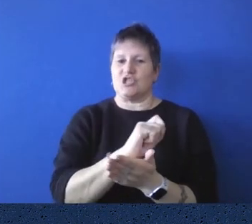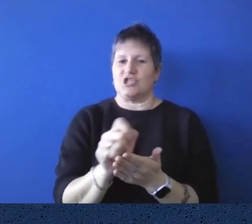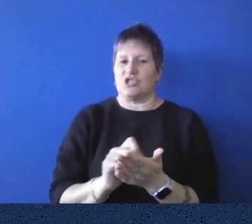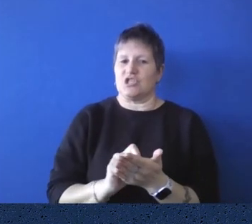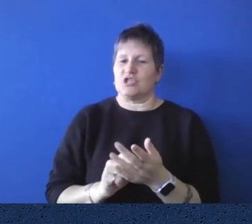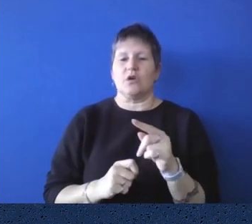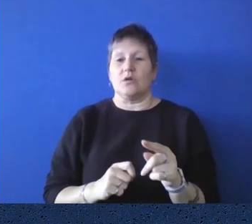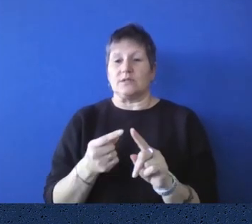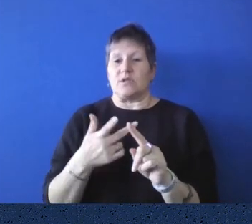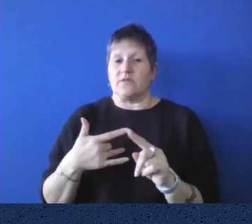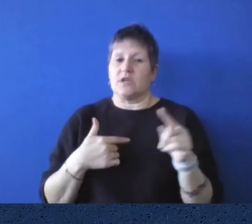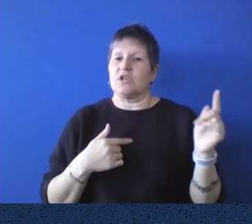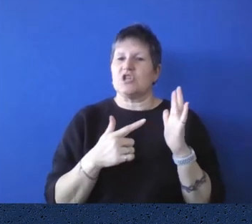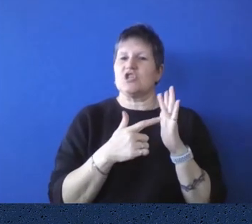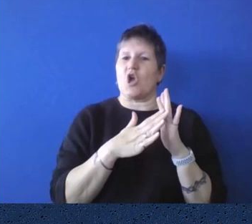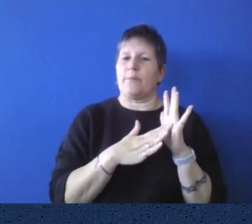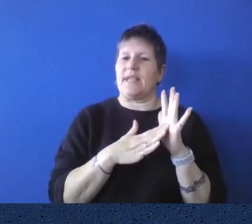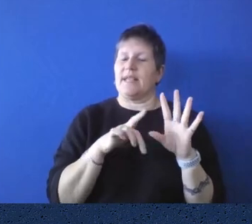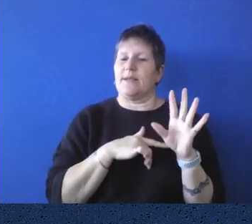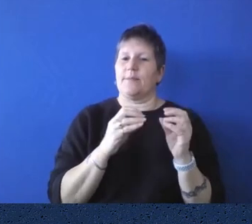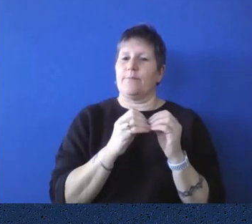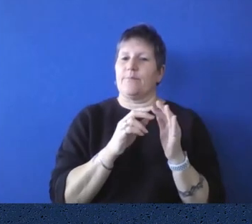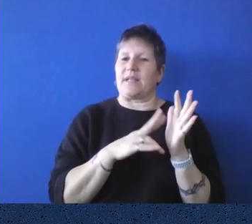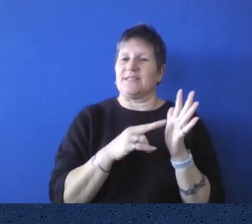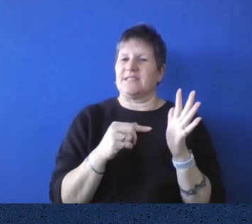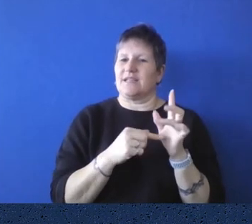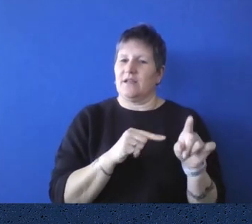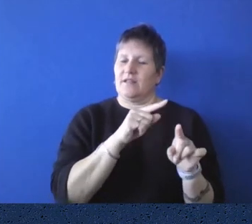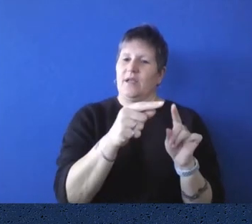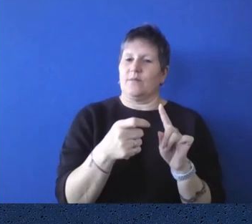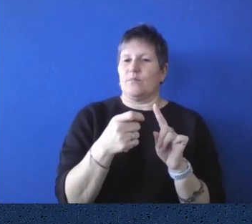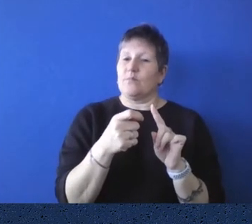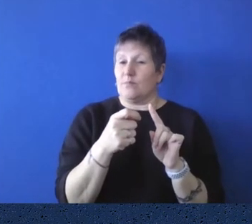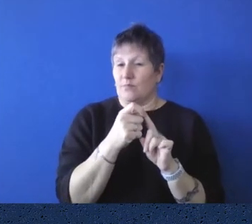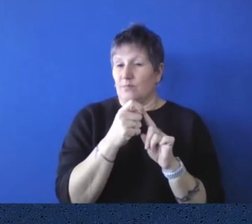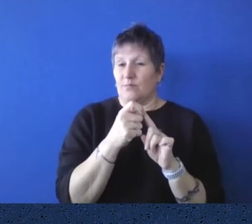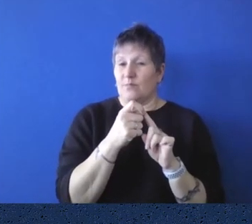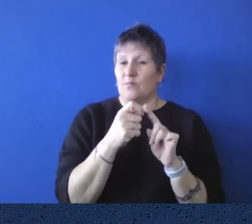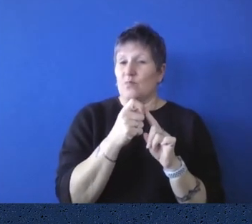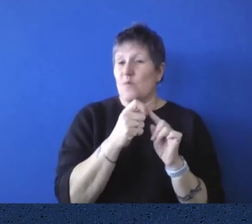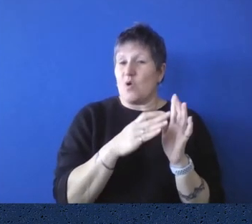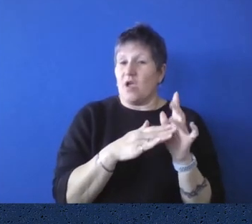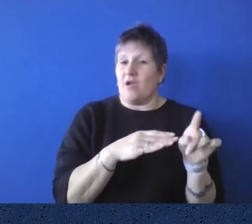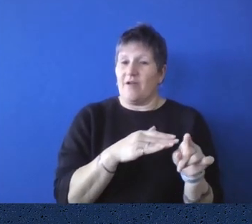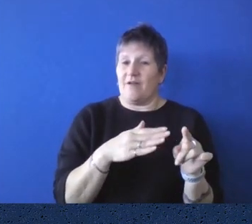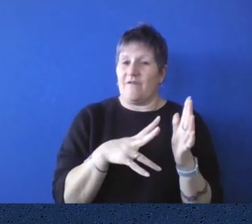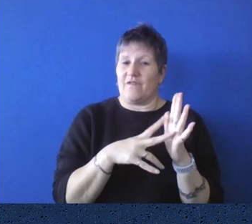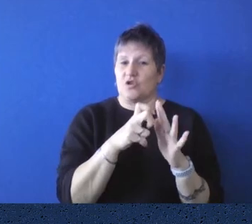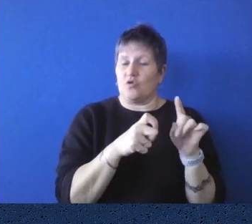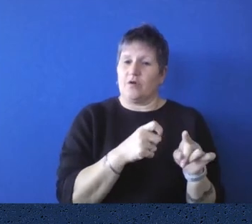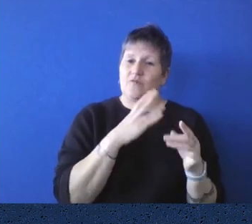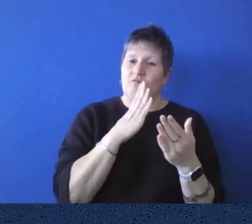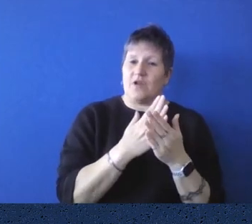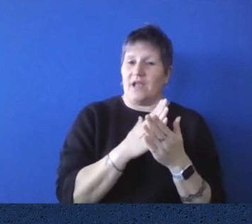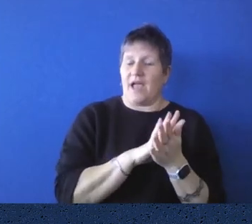that the, one of the premiers who was sort of less favored at the time, but we have him to thank for as treasurer going to London and meeting up with